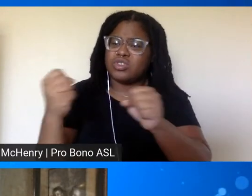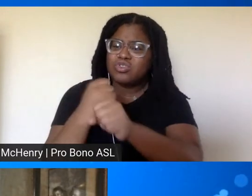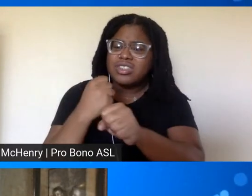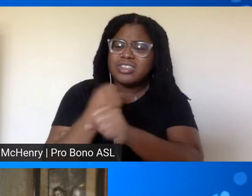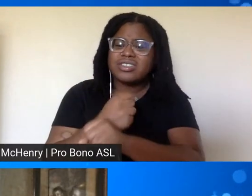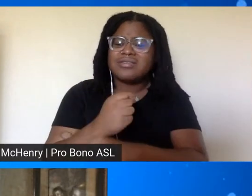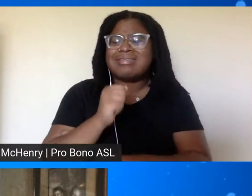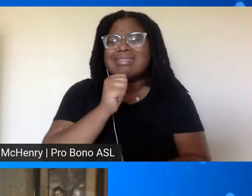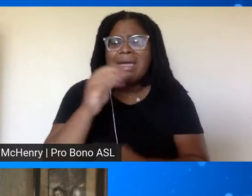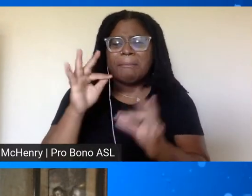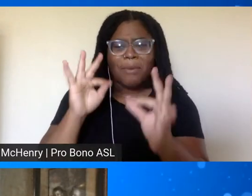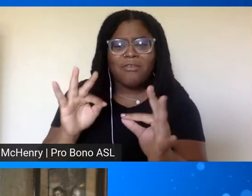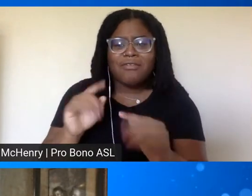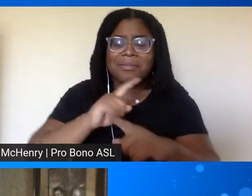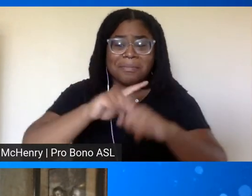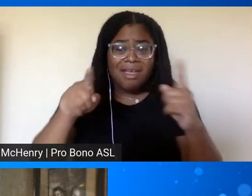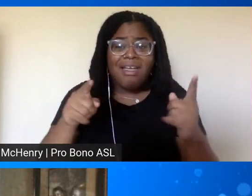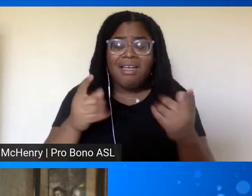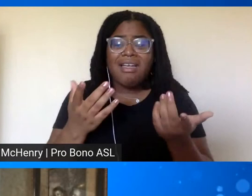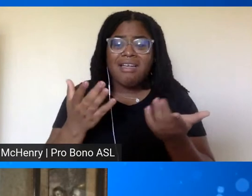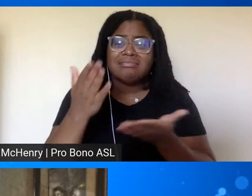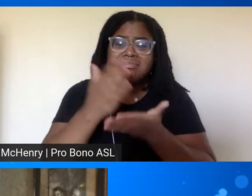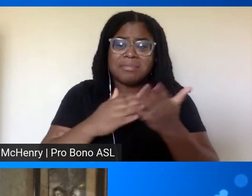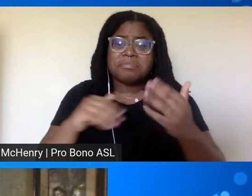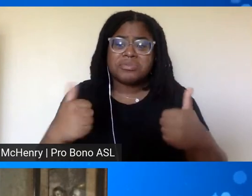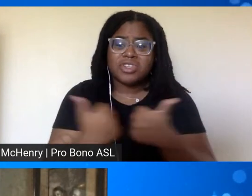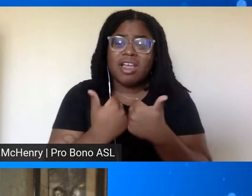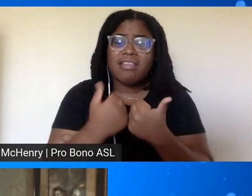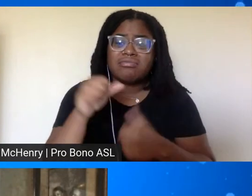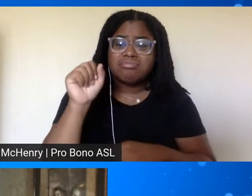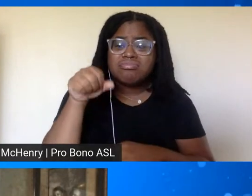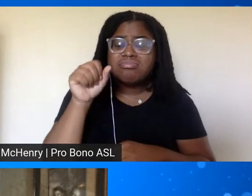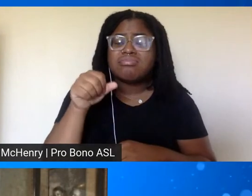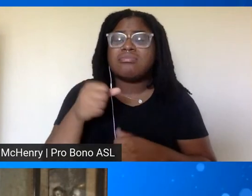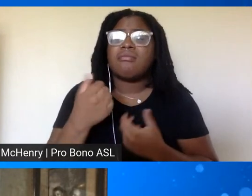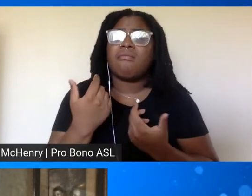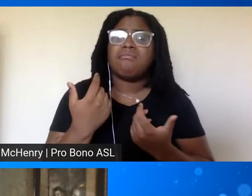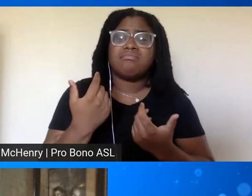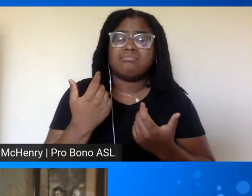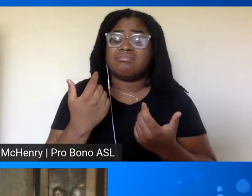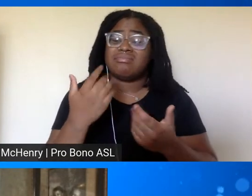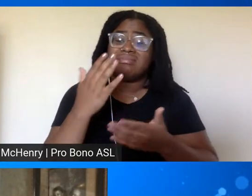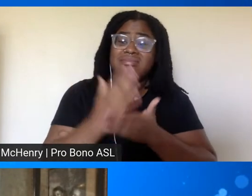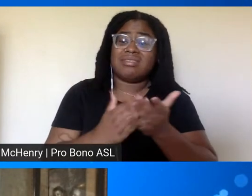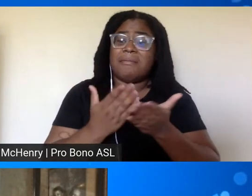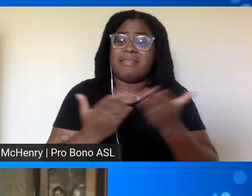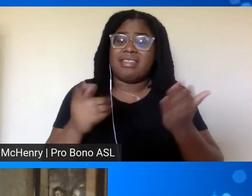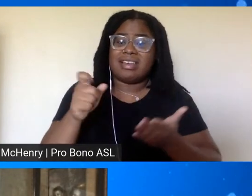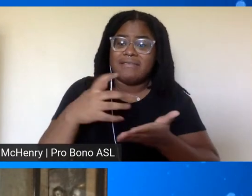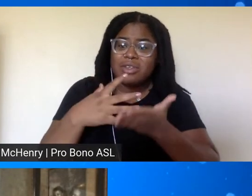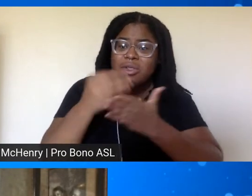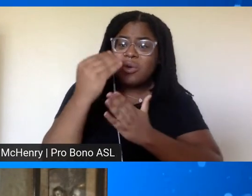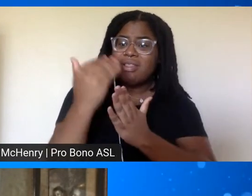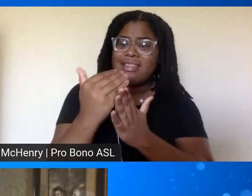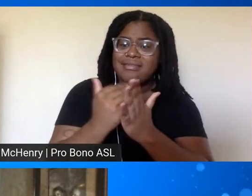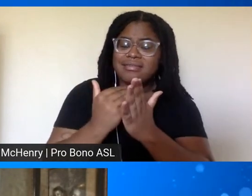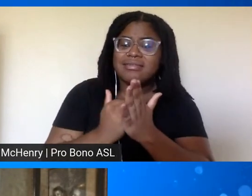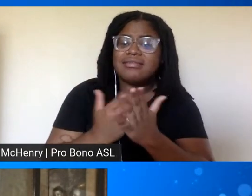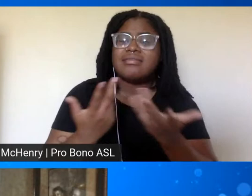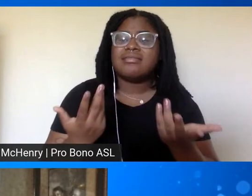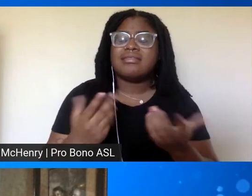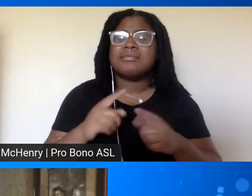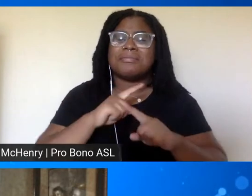perfect you know there were some uh challenges there were some areas where they they had to learn some lessons uh